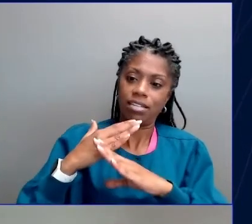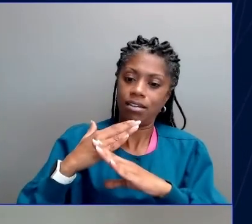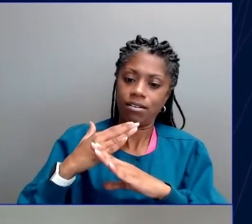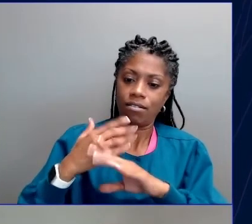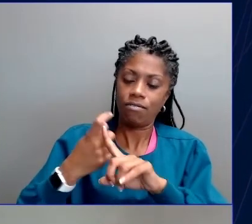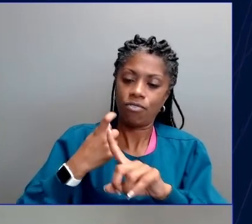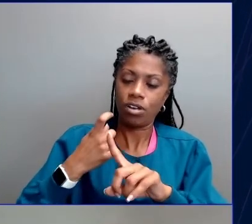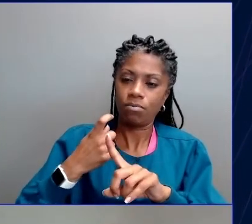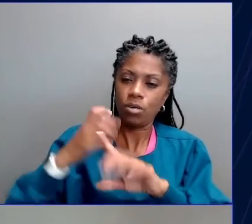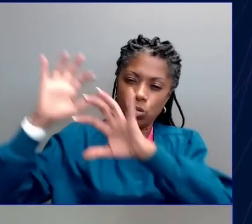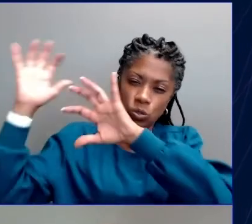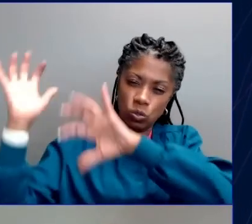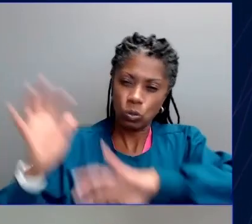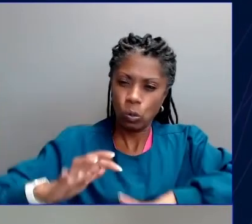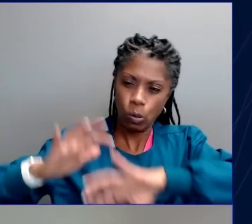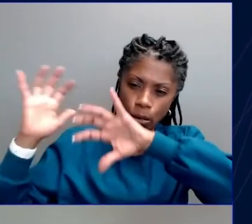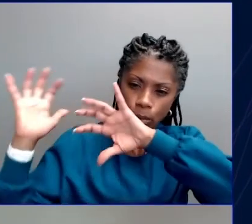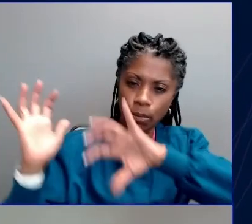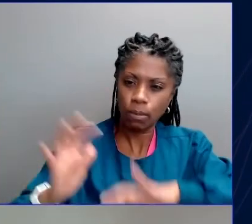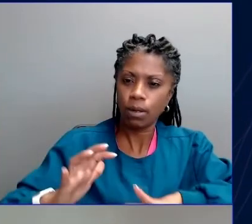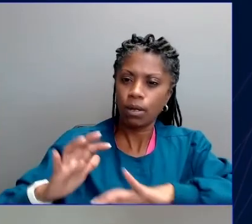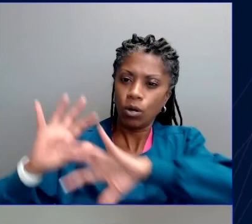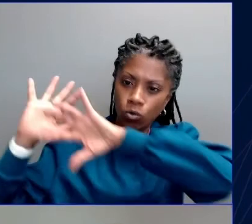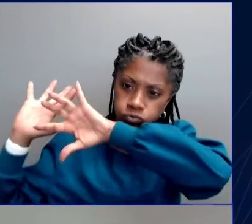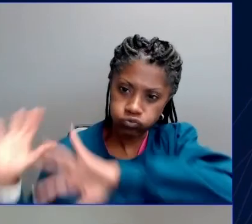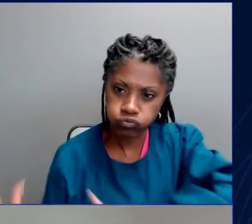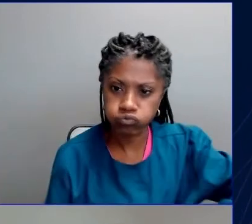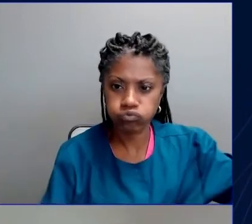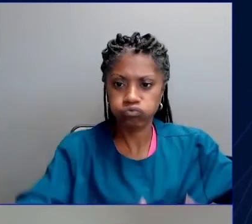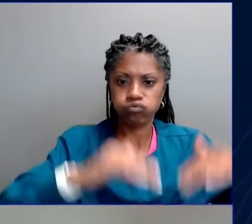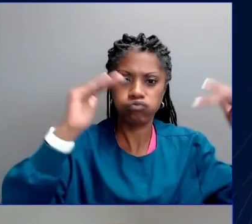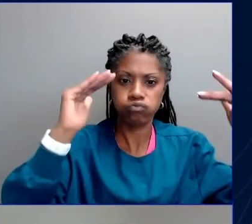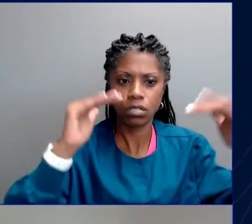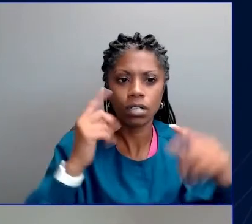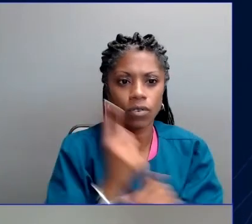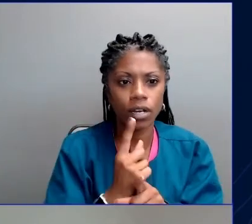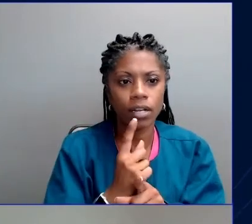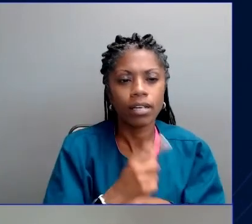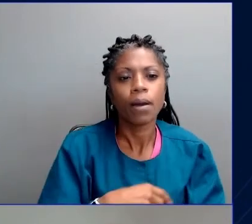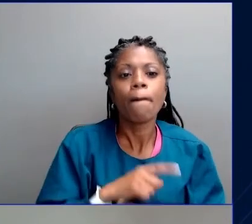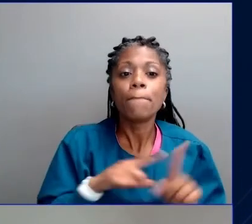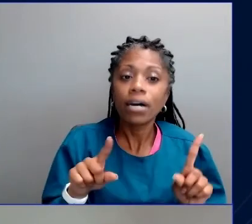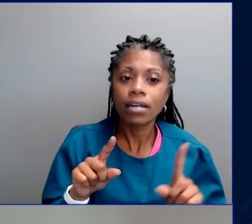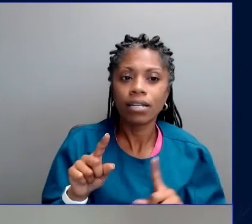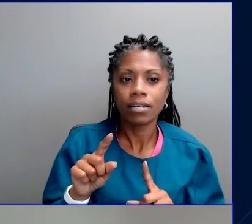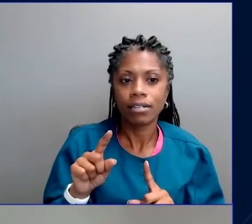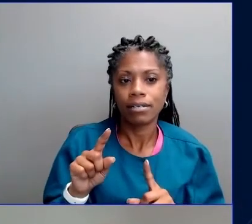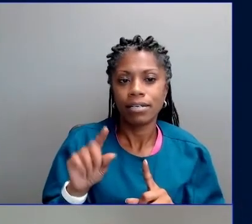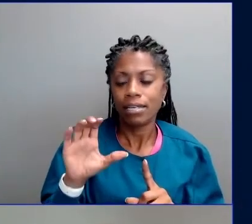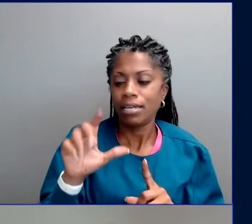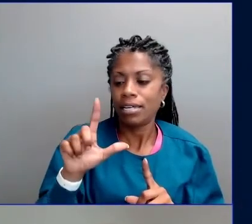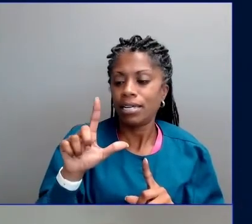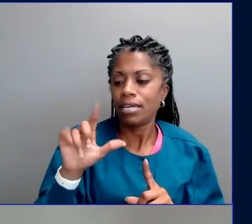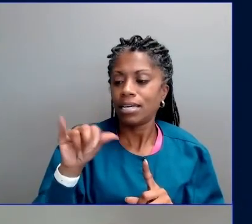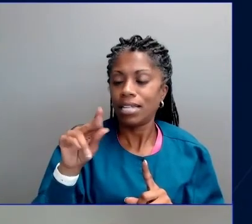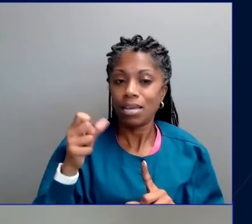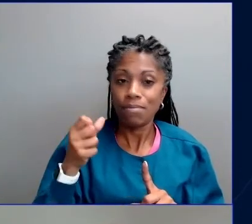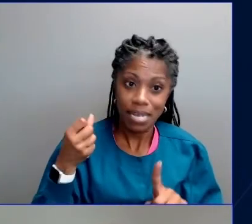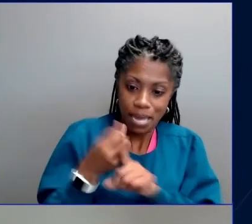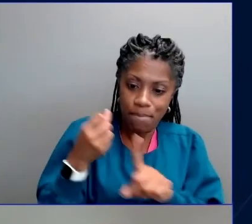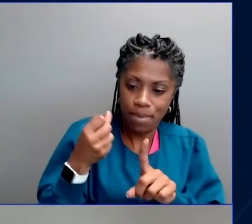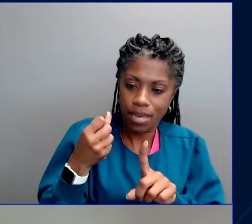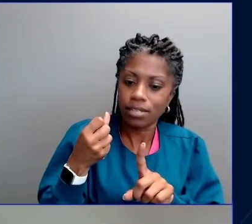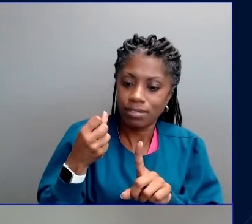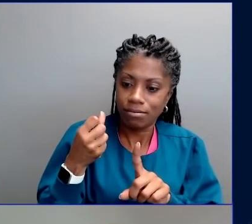Climate impacts harm us all, but climate solutions benefit us all, like protecting our